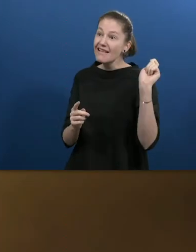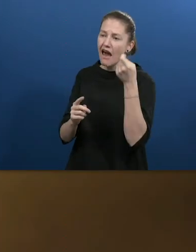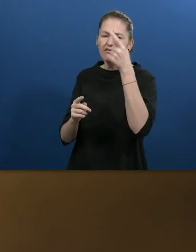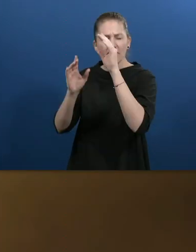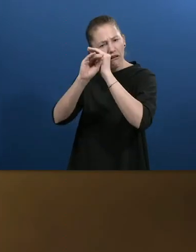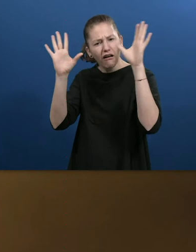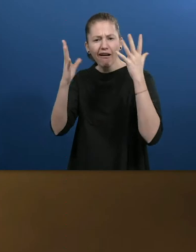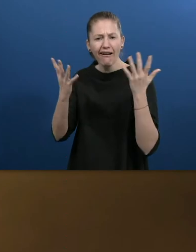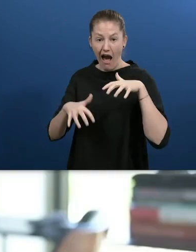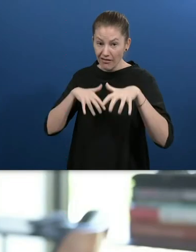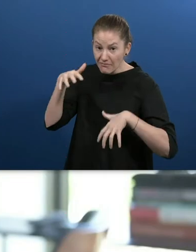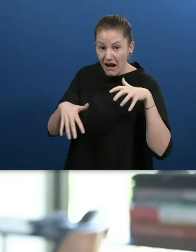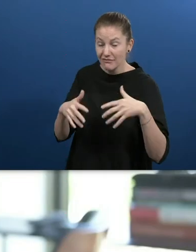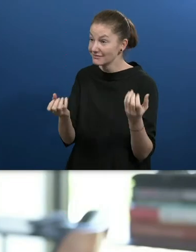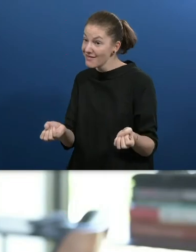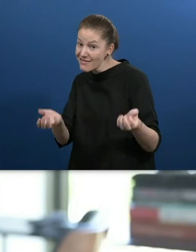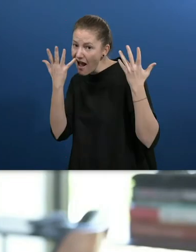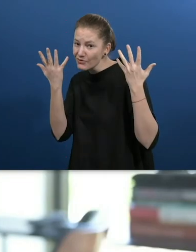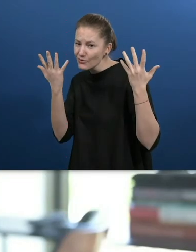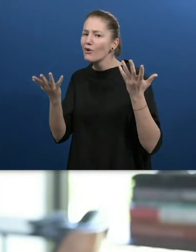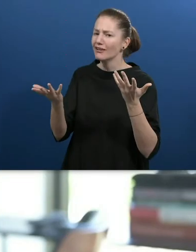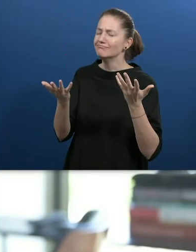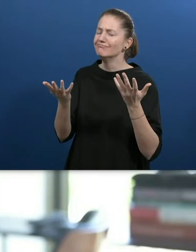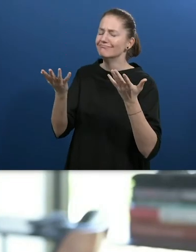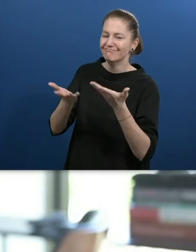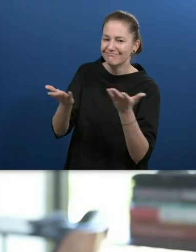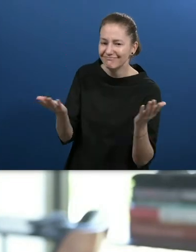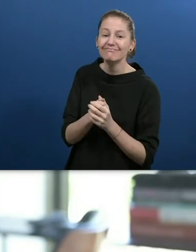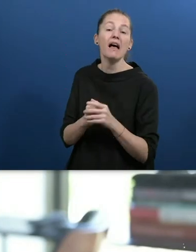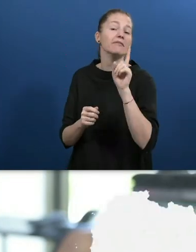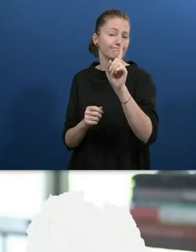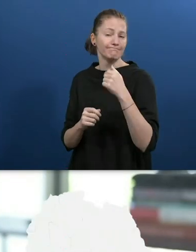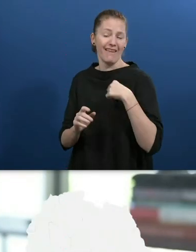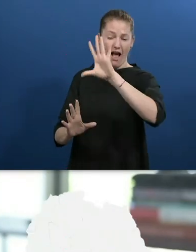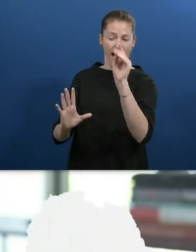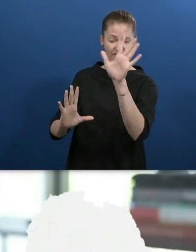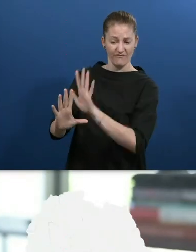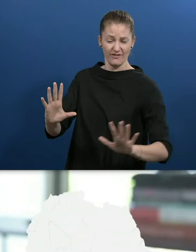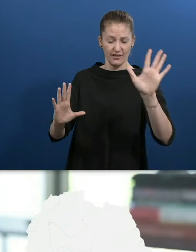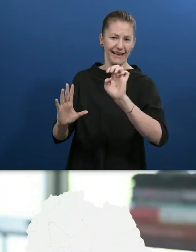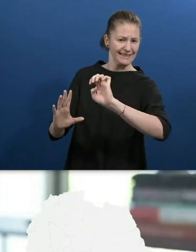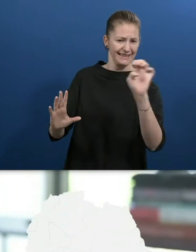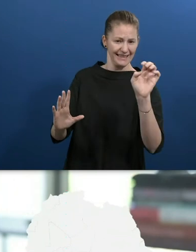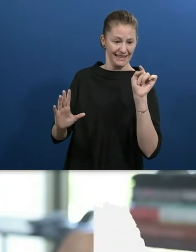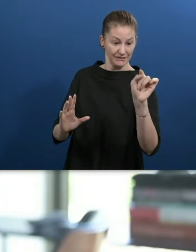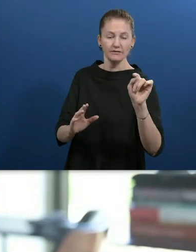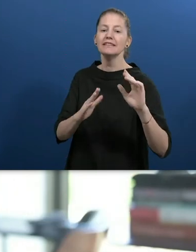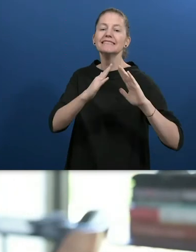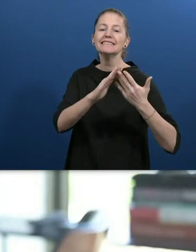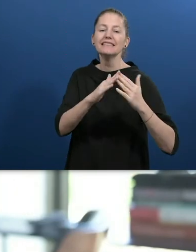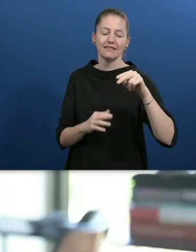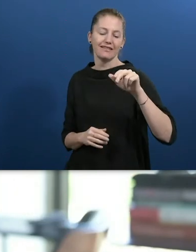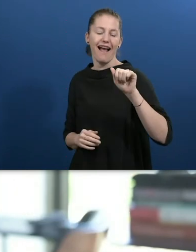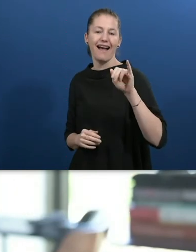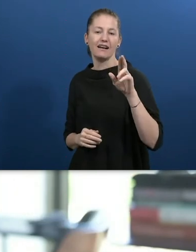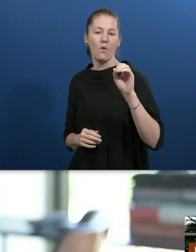nature, there's so much to it. We are located in East Africa and our capital city is Nairobi,